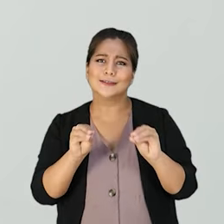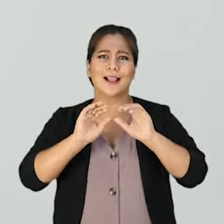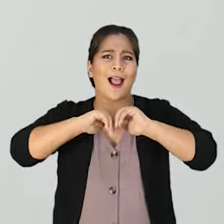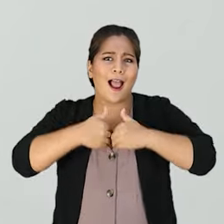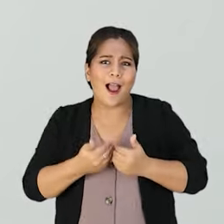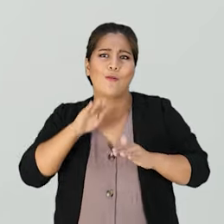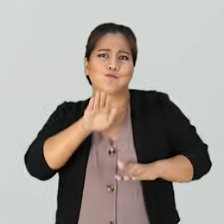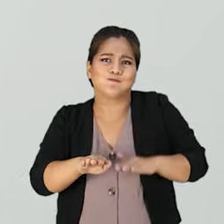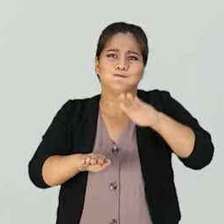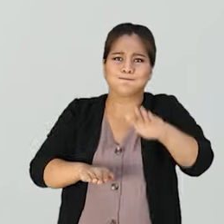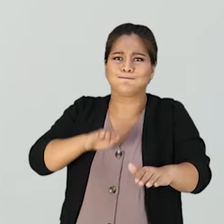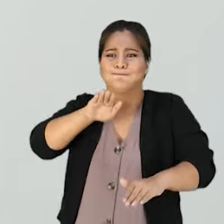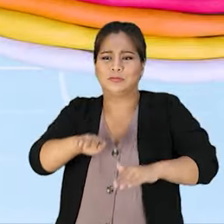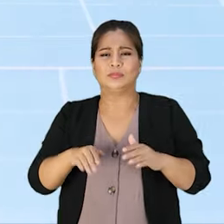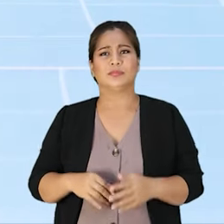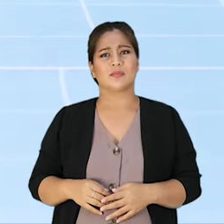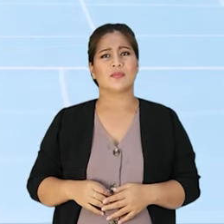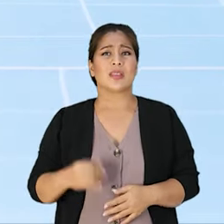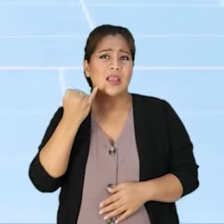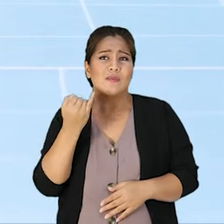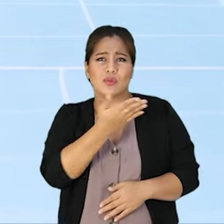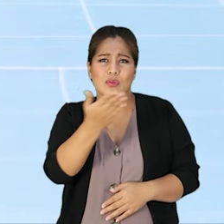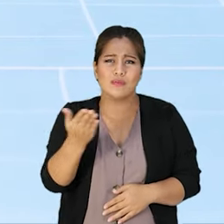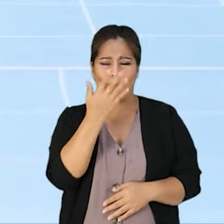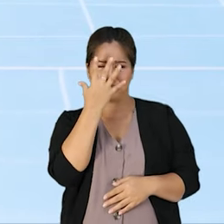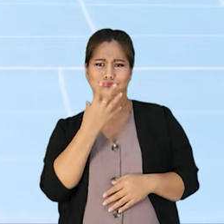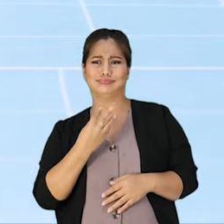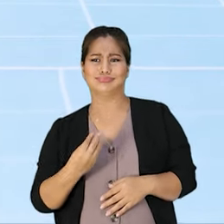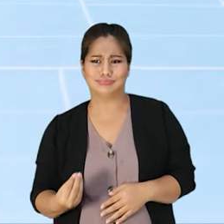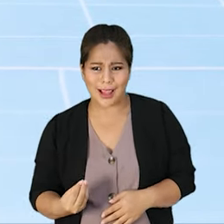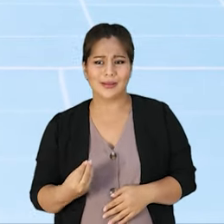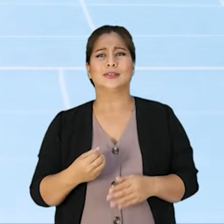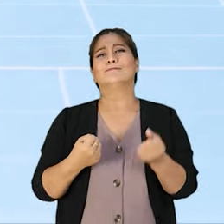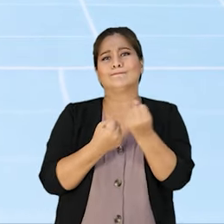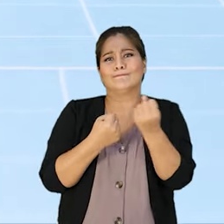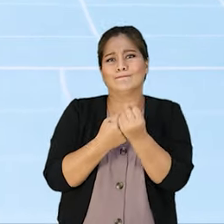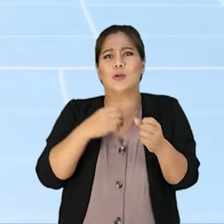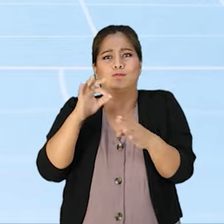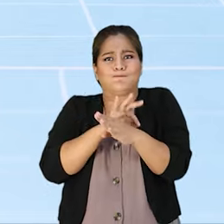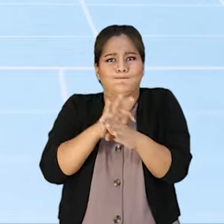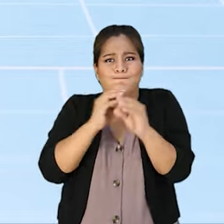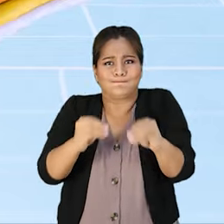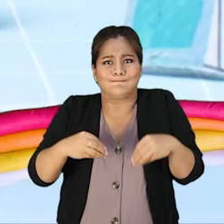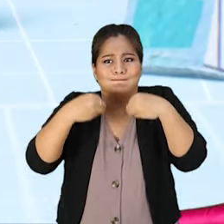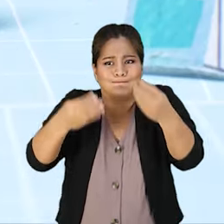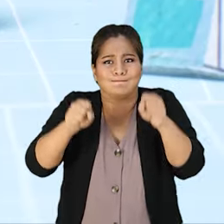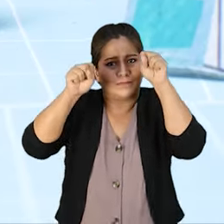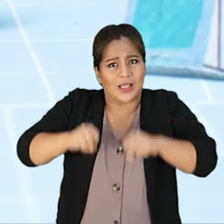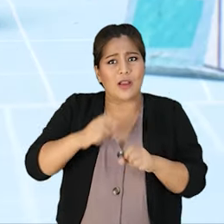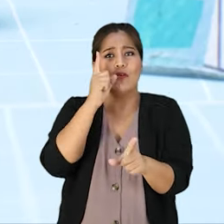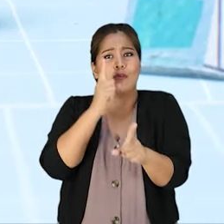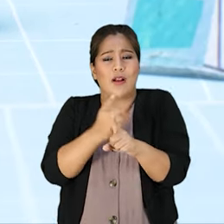and teach them how to walk. If you feel low or sad, a trained doctor can support you with counseling.